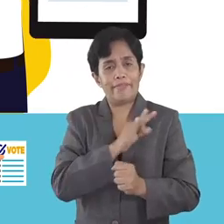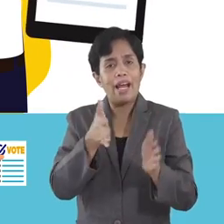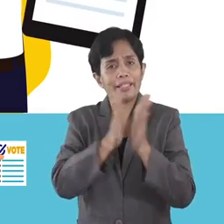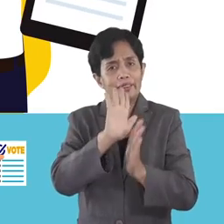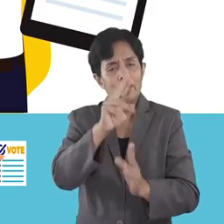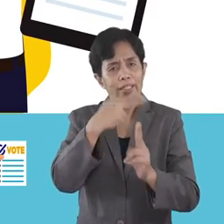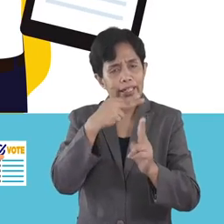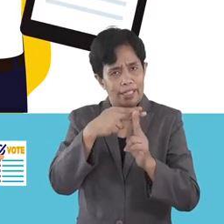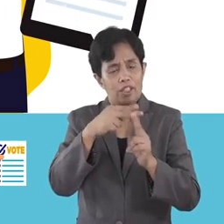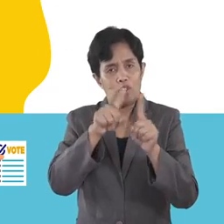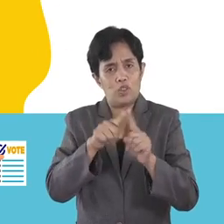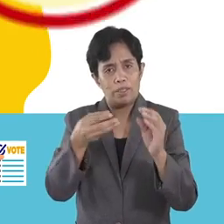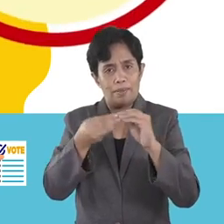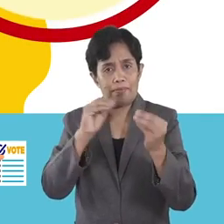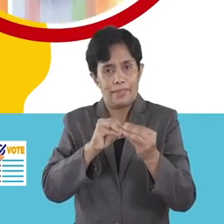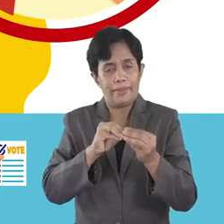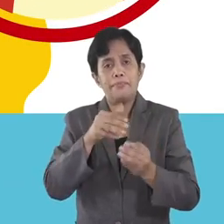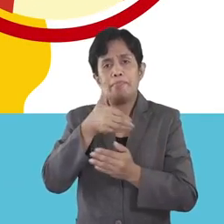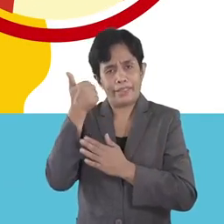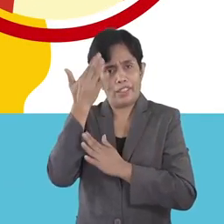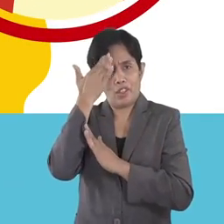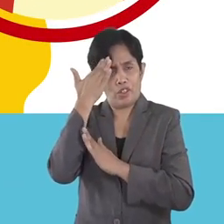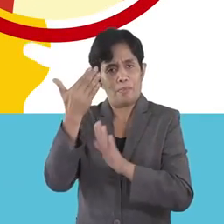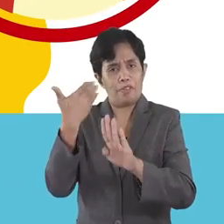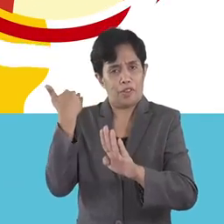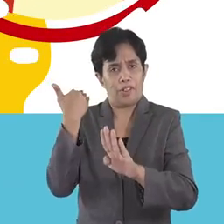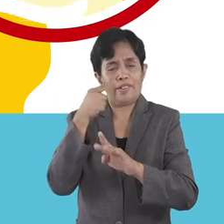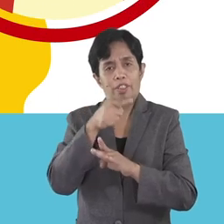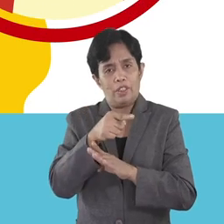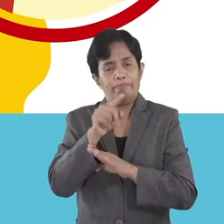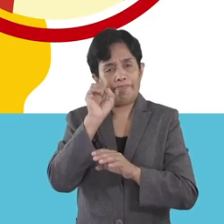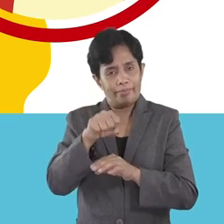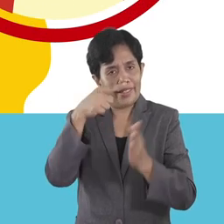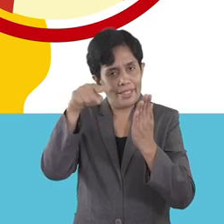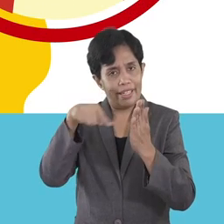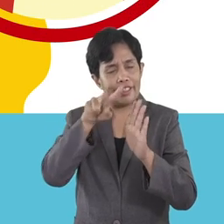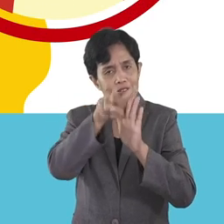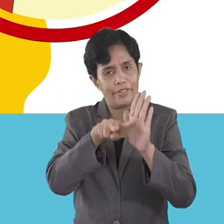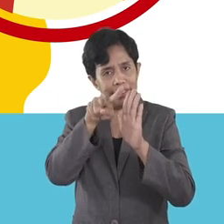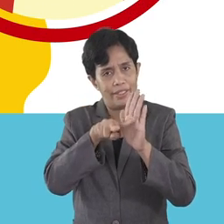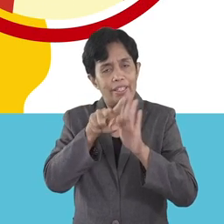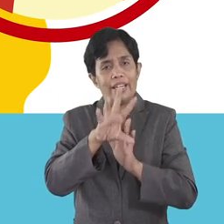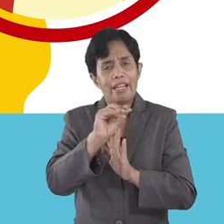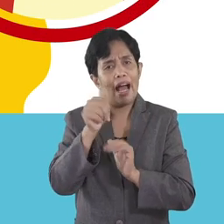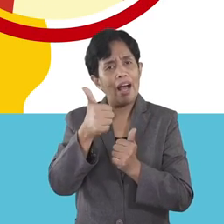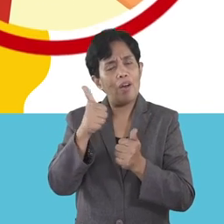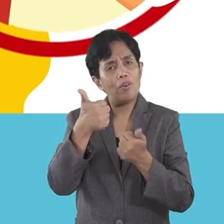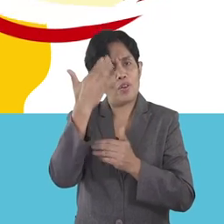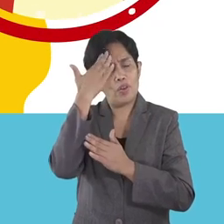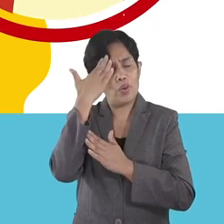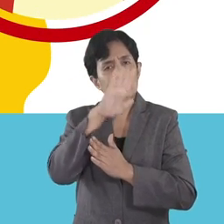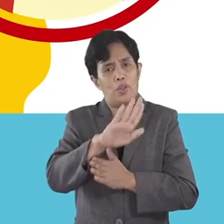name and precinct number. It's better if you know this beforehand. You can check our other video on how to know your